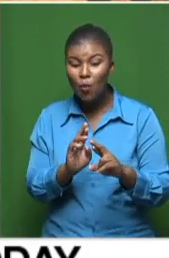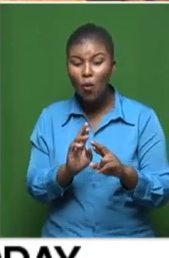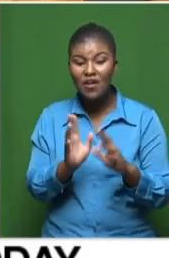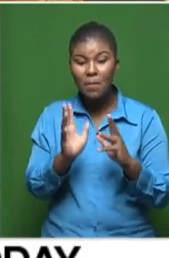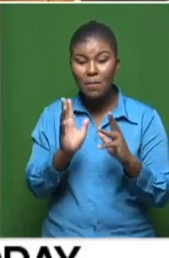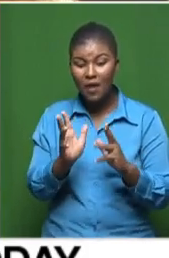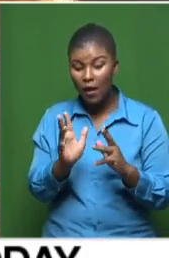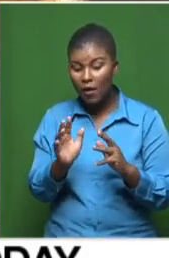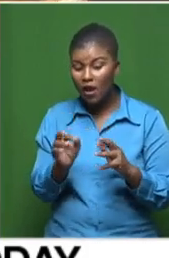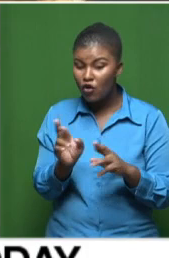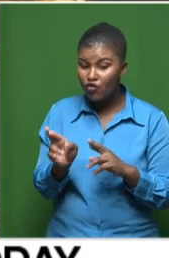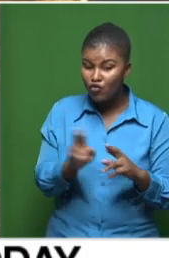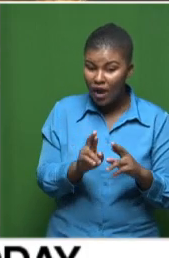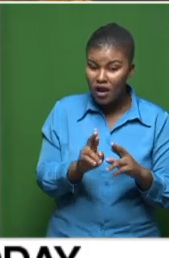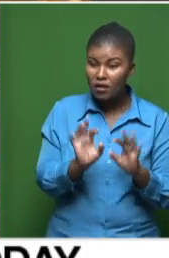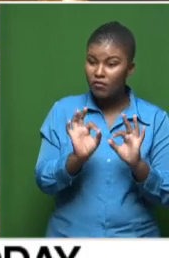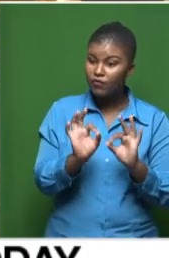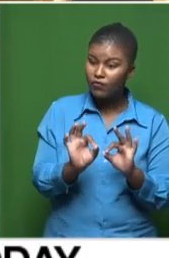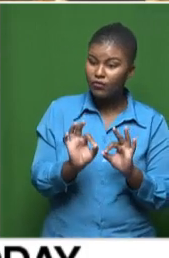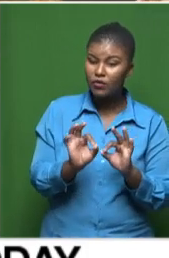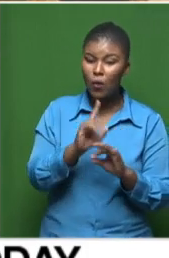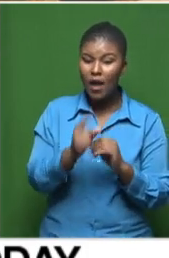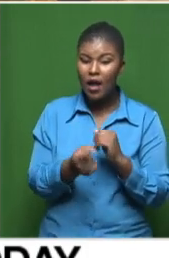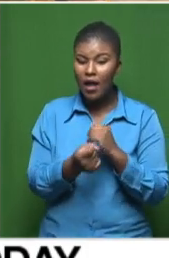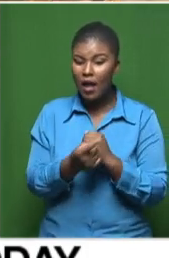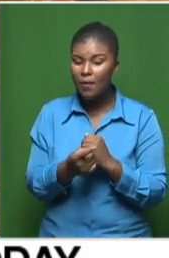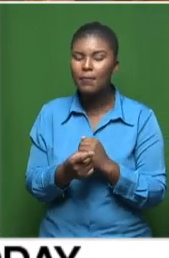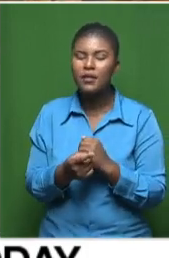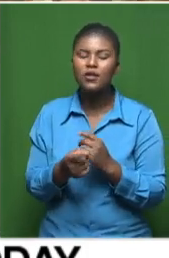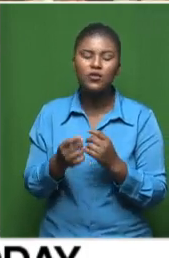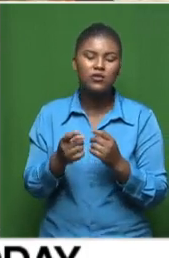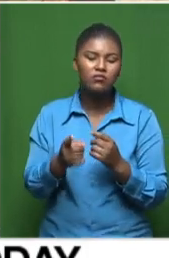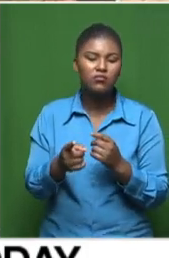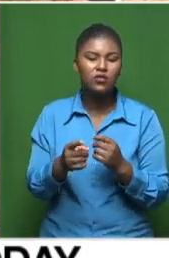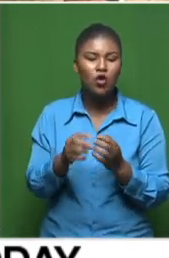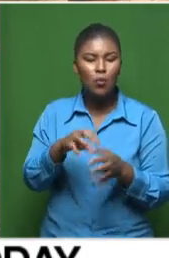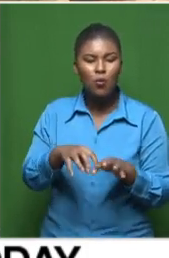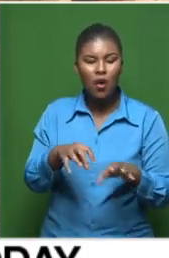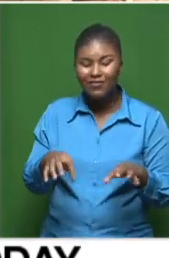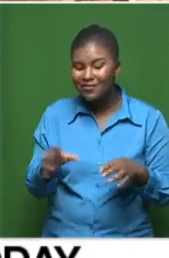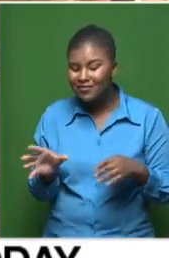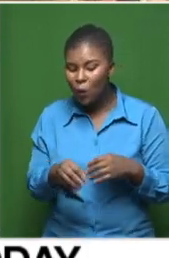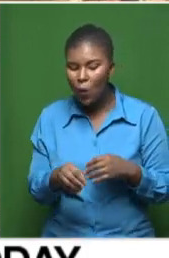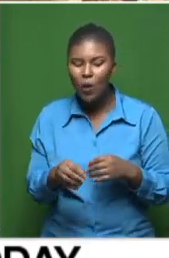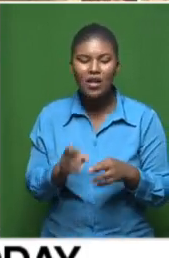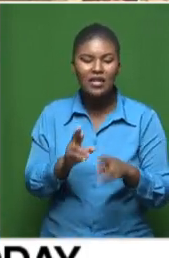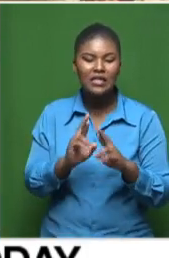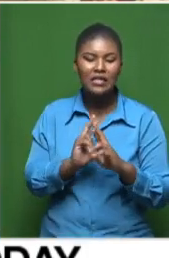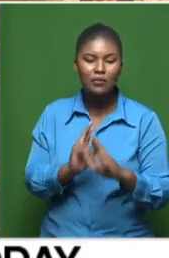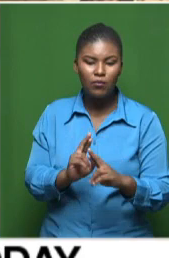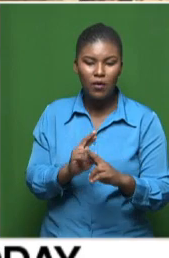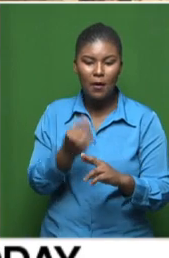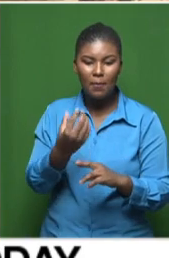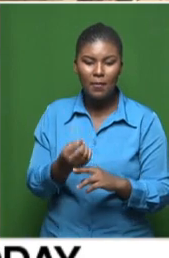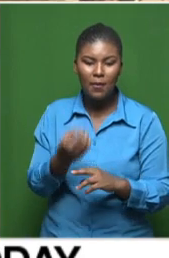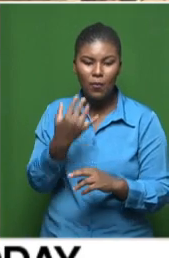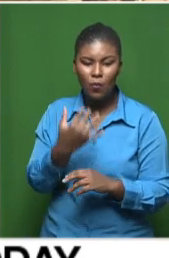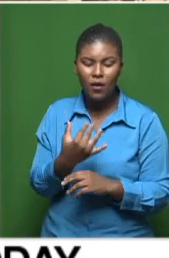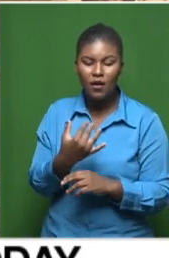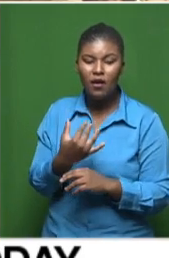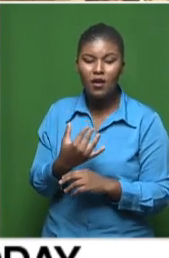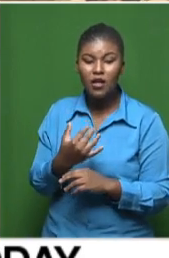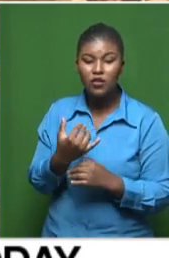progress today in terms of what has happened at the provinces or in the inland provinces where schools are